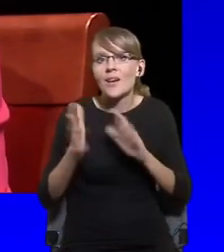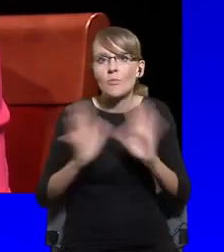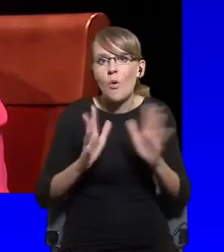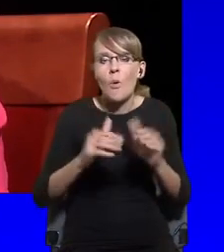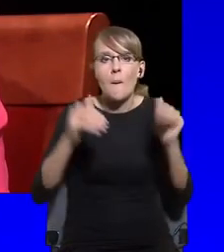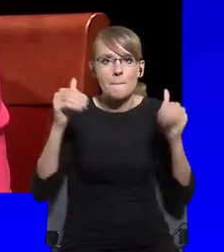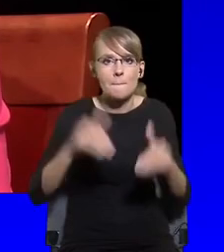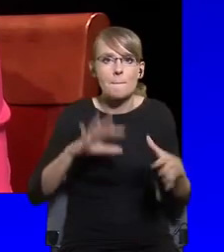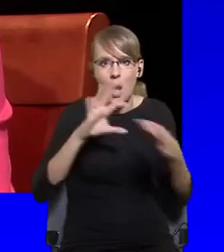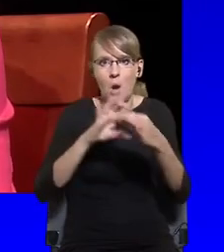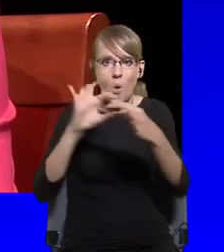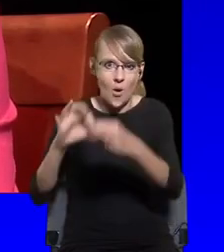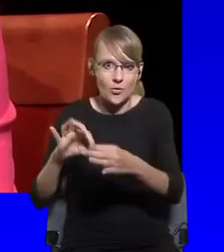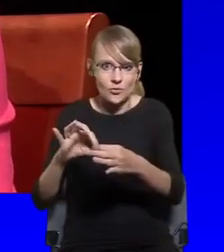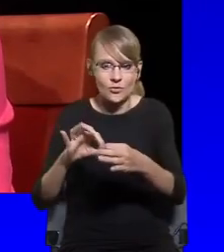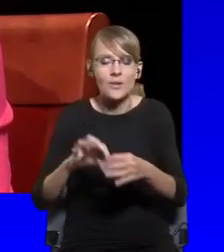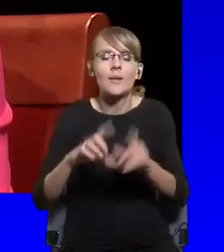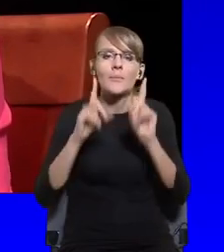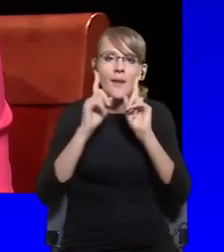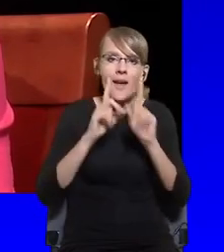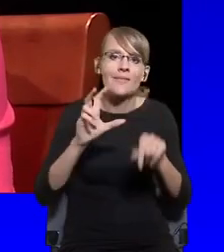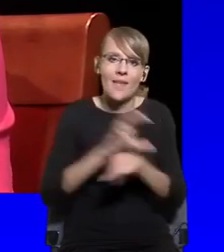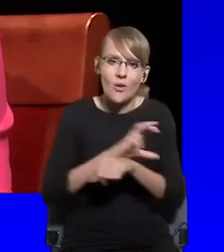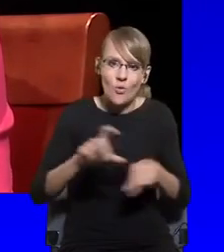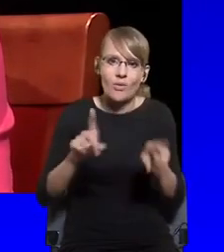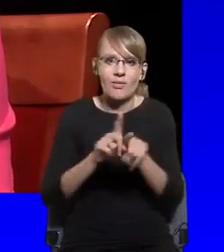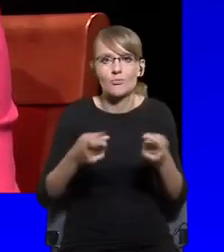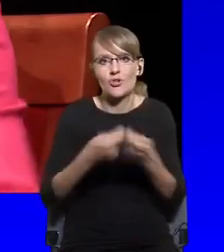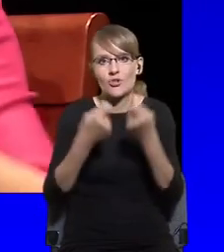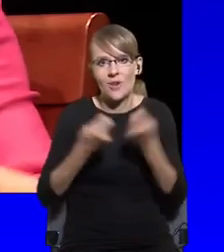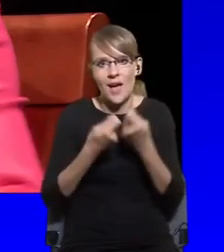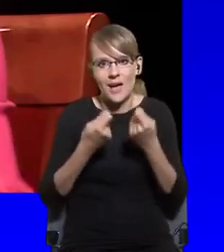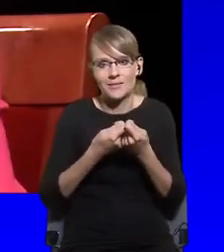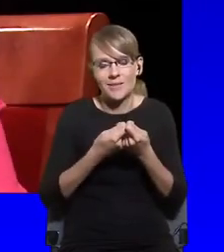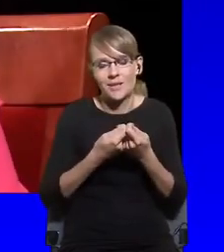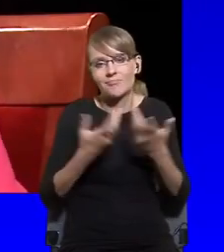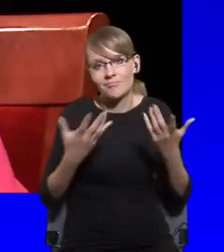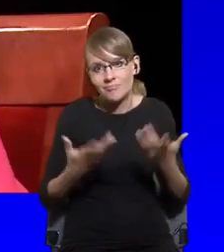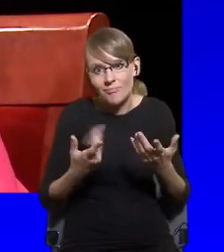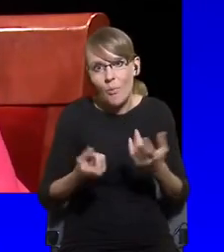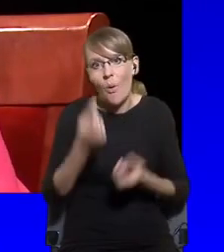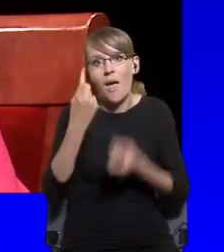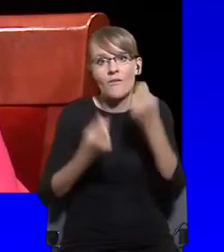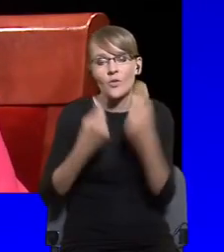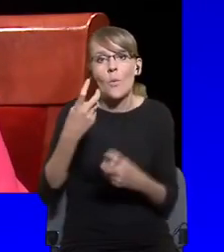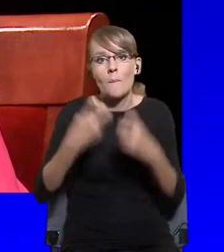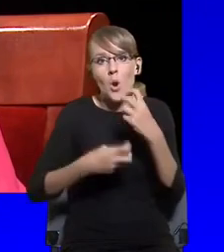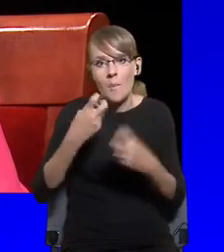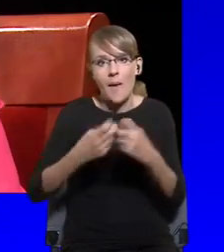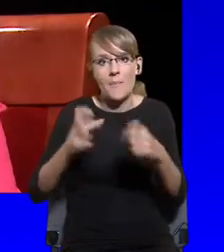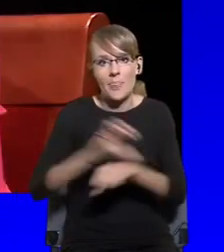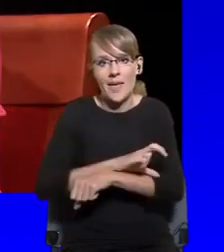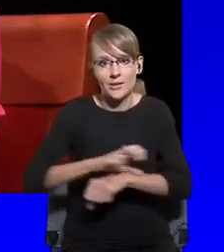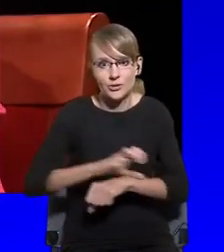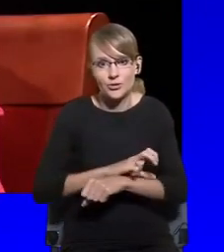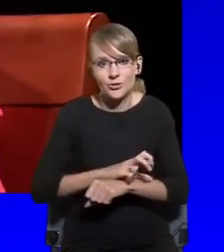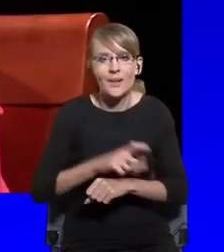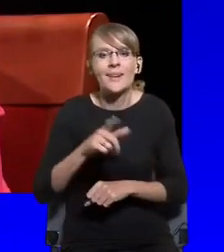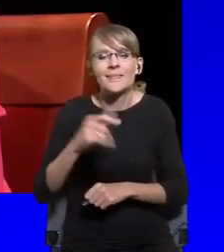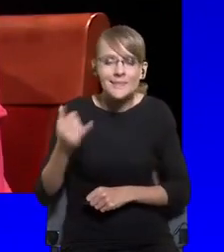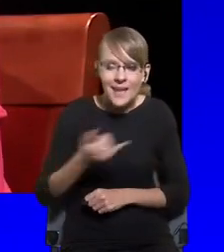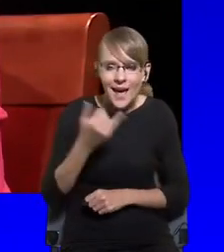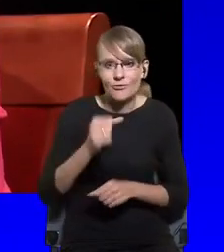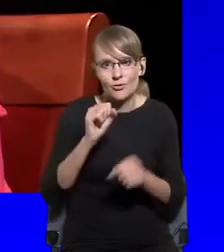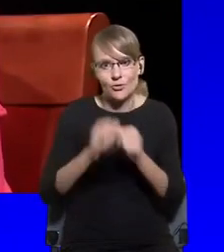technological small failures that always occur, and which makes us think whether really